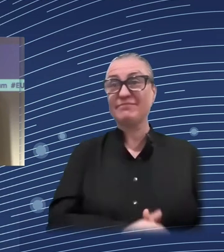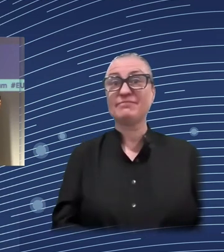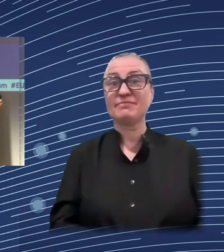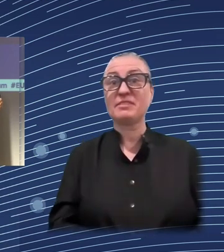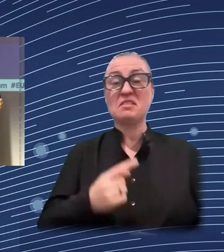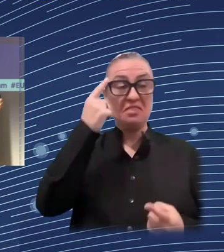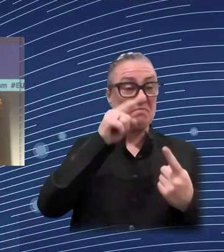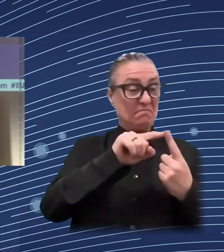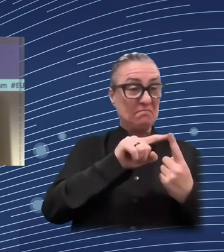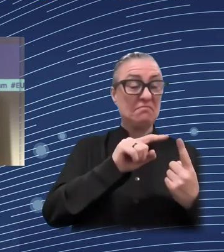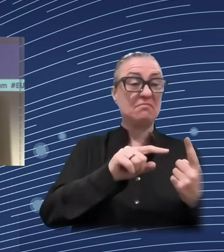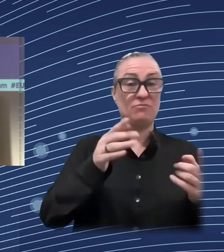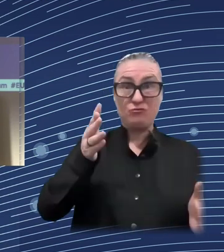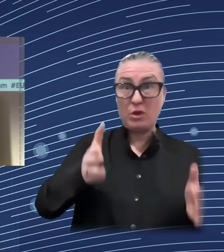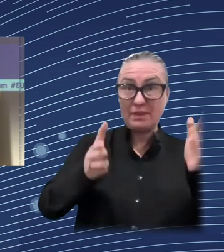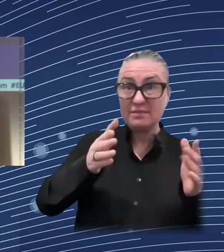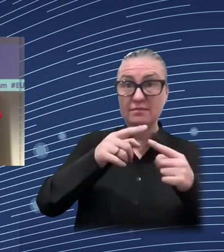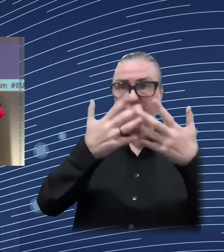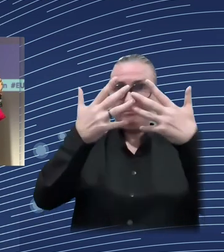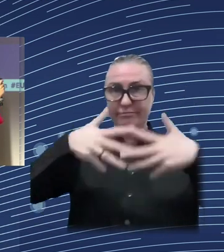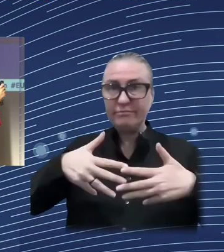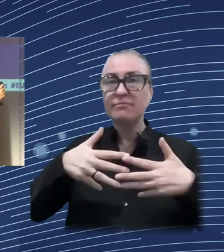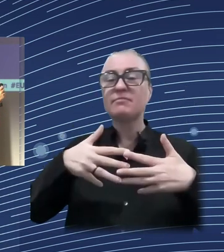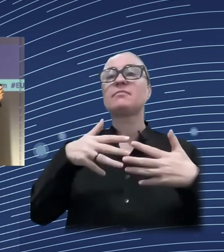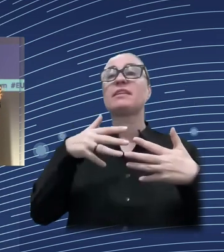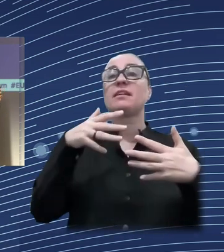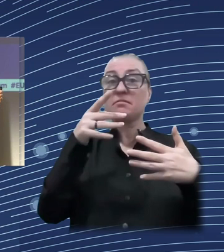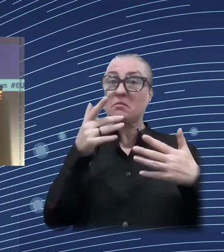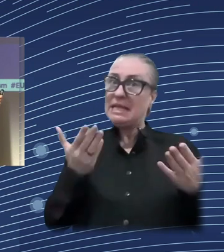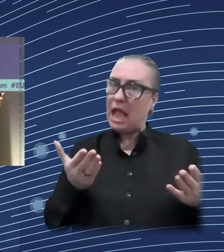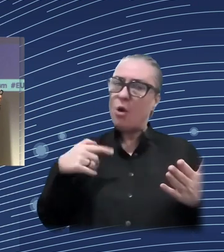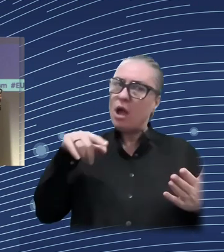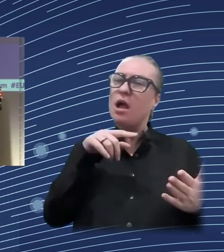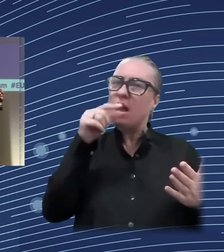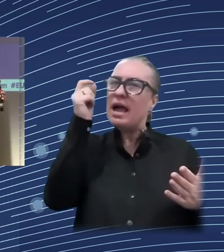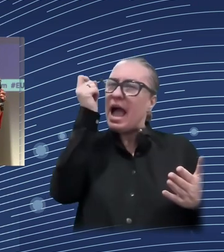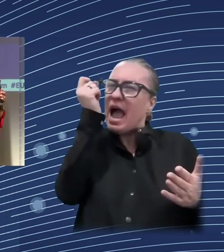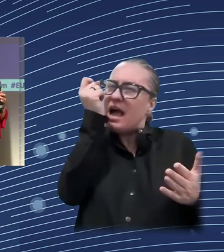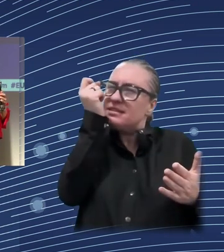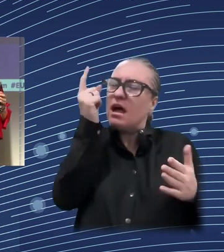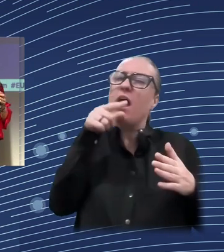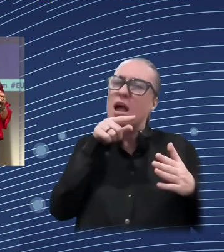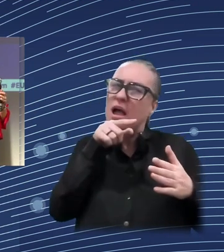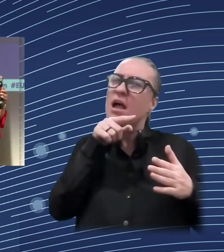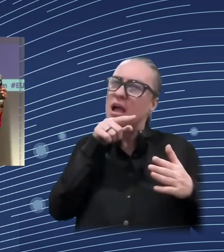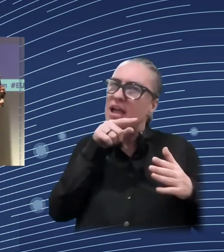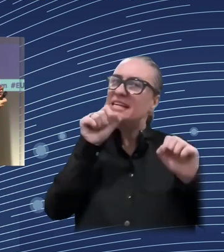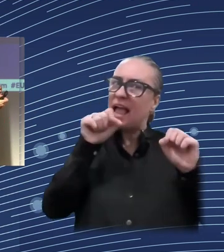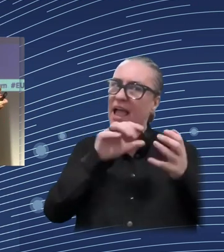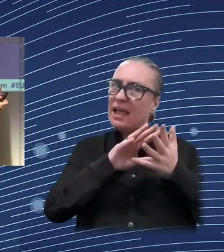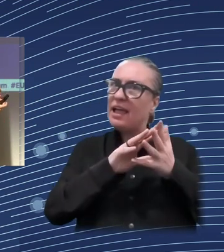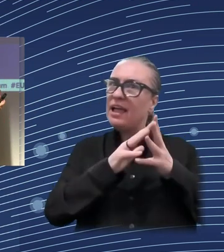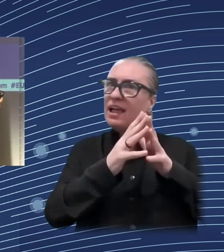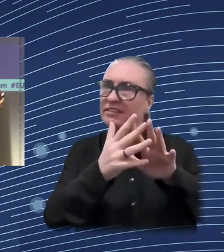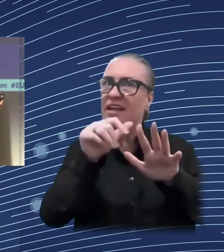course, about social data. But still, there are lags in the availability